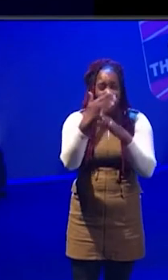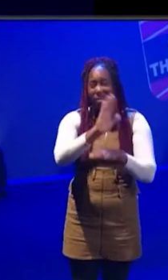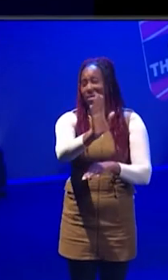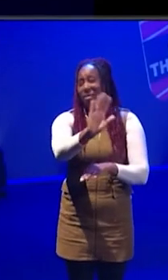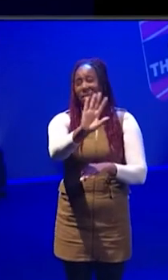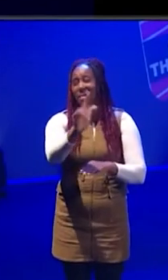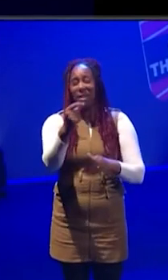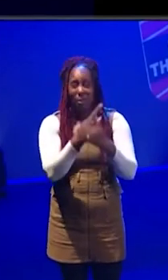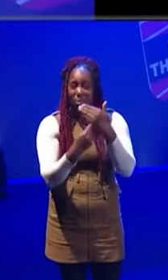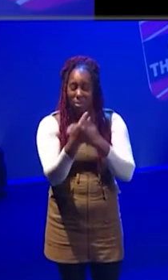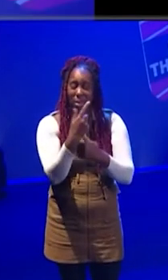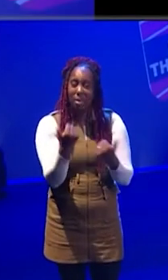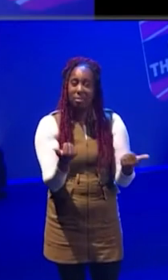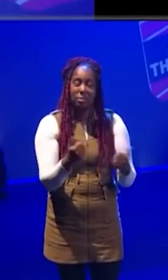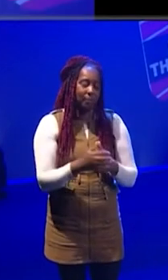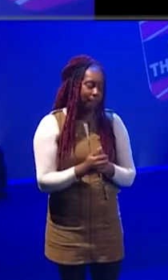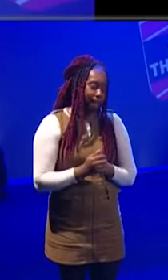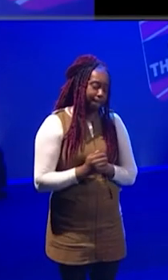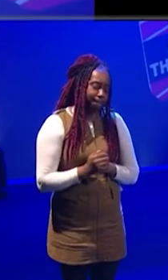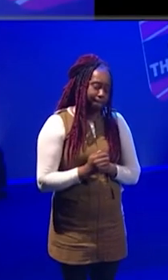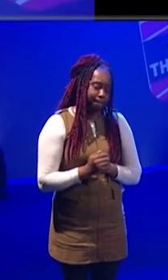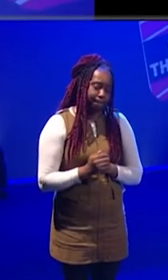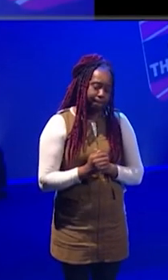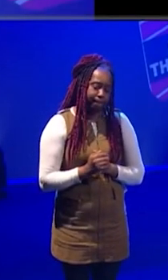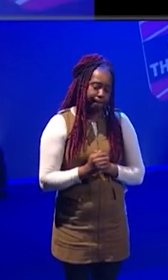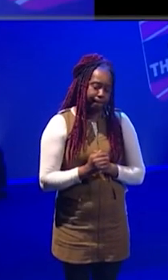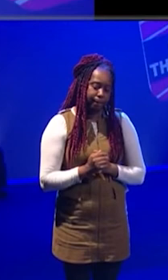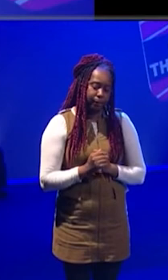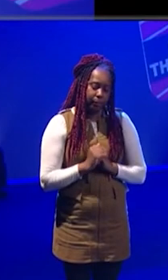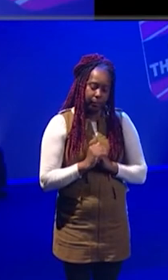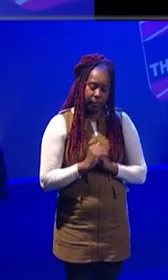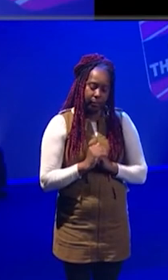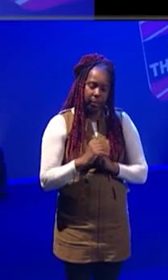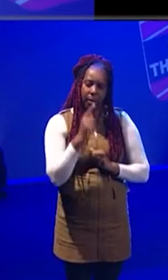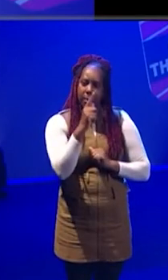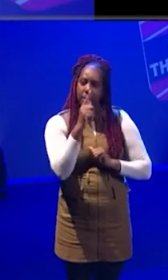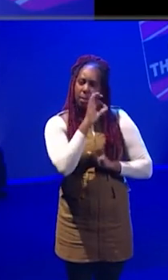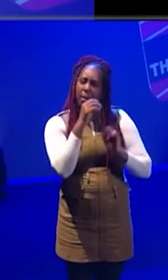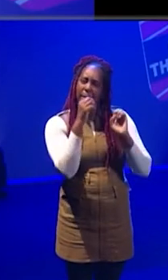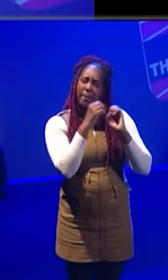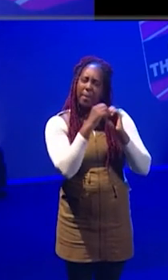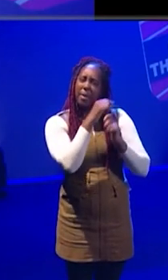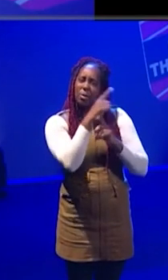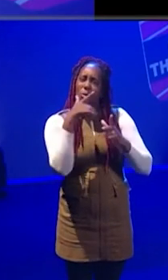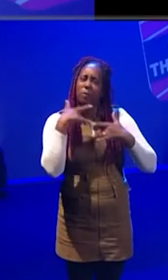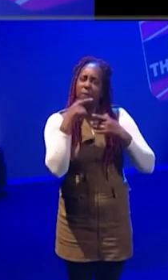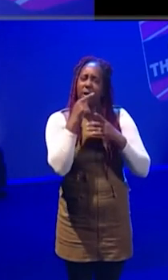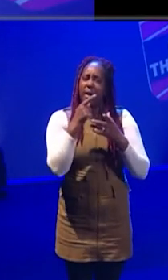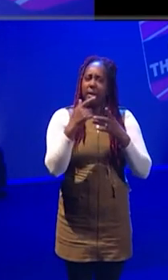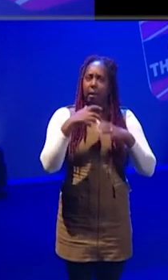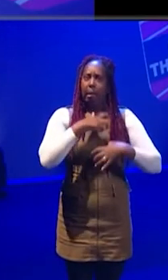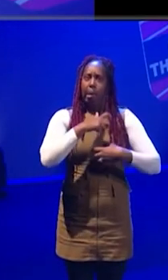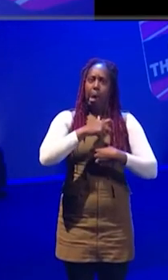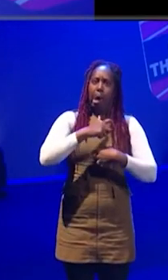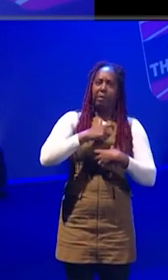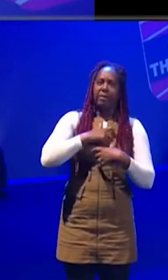the freelance community. Going off of that, like, when you started out freelance, like, did you find it really daunting having to do your tax returns and